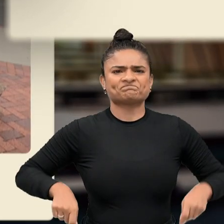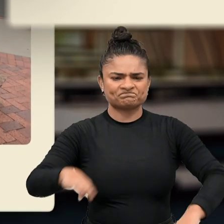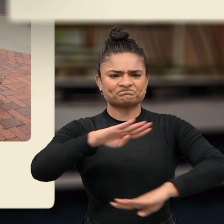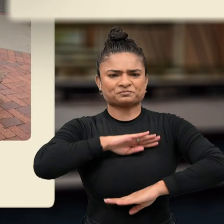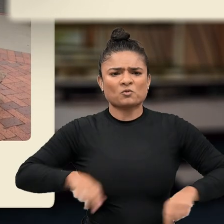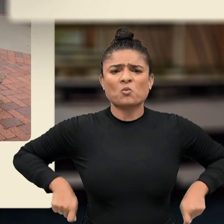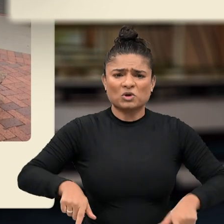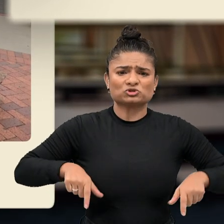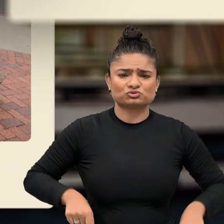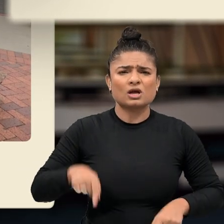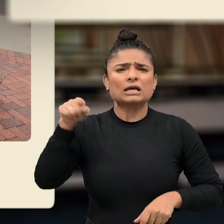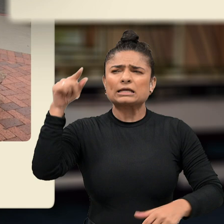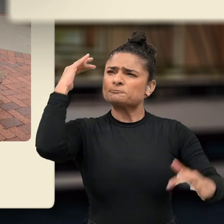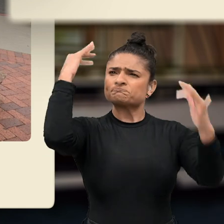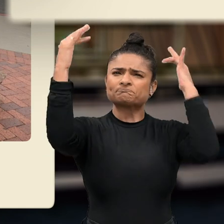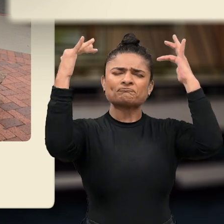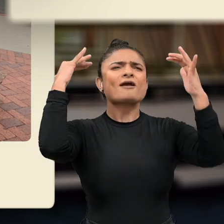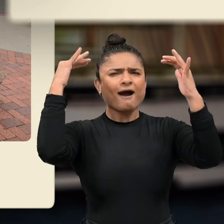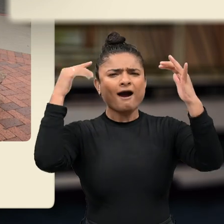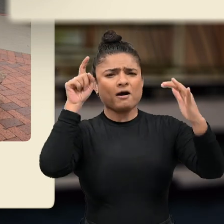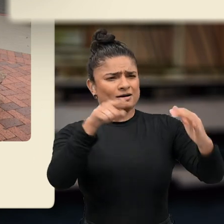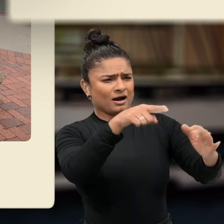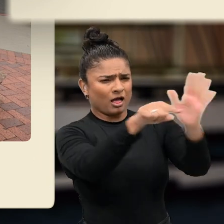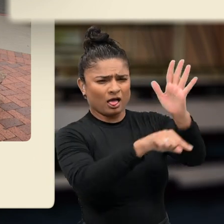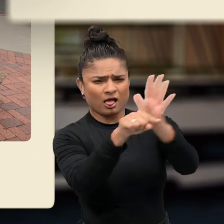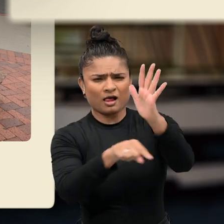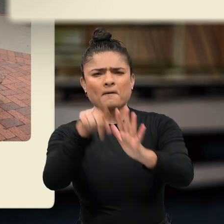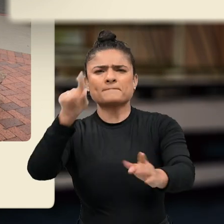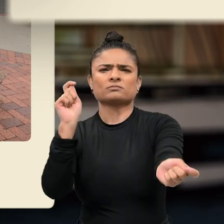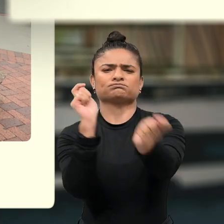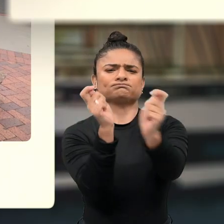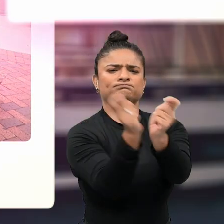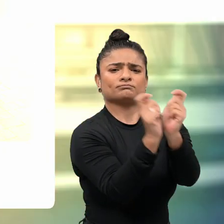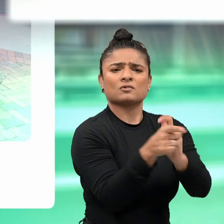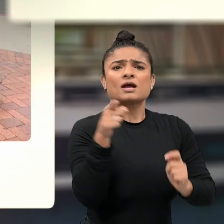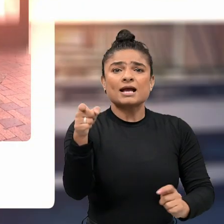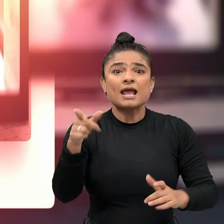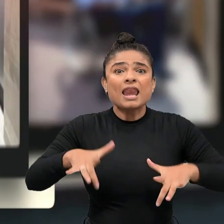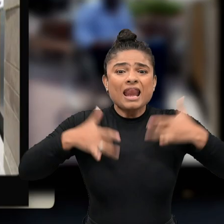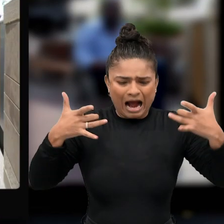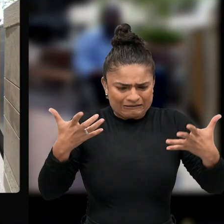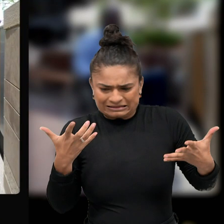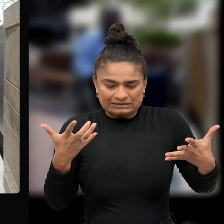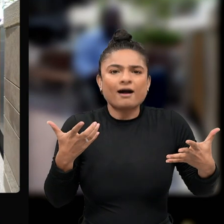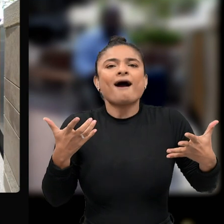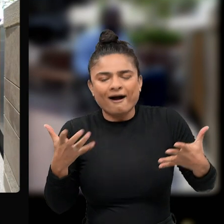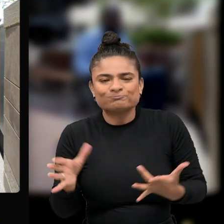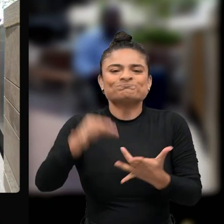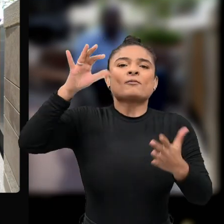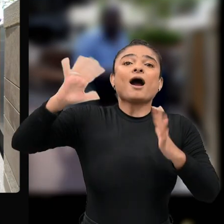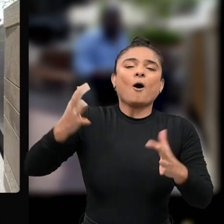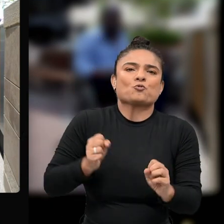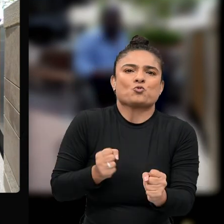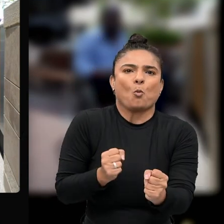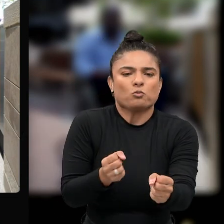wheelchair-bound after a car accident, applying his personal philosophy of embracing change, he not only found a way to cope with his new life,